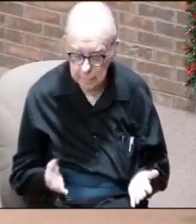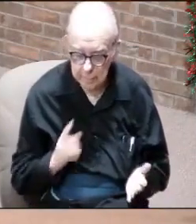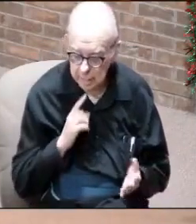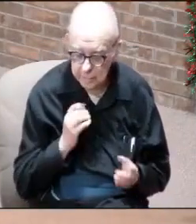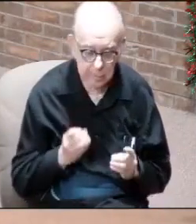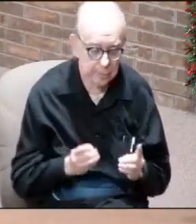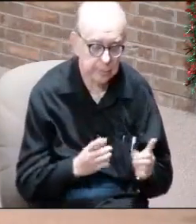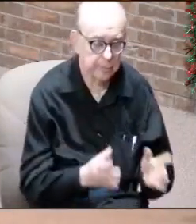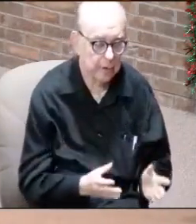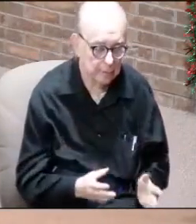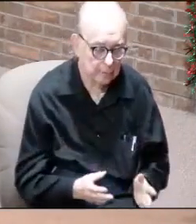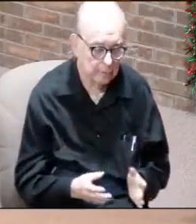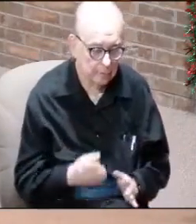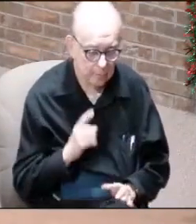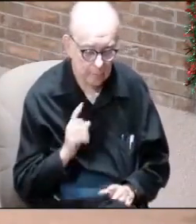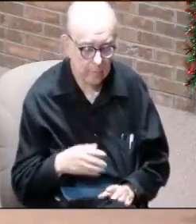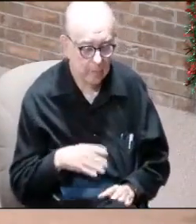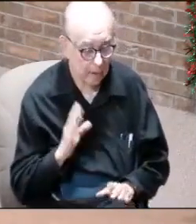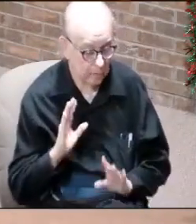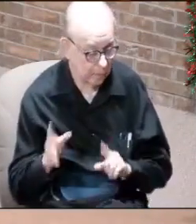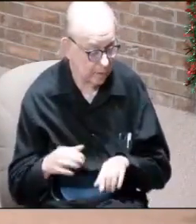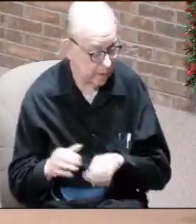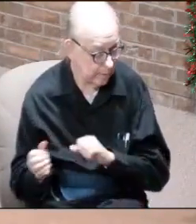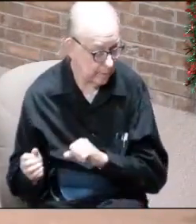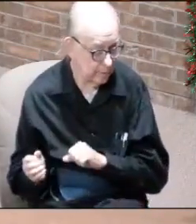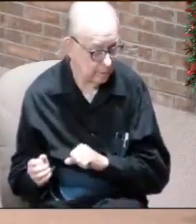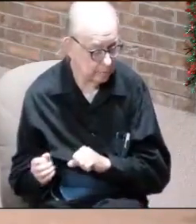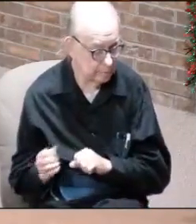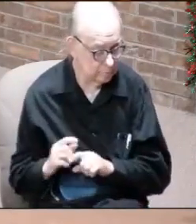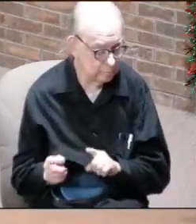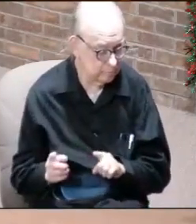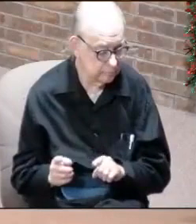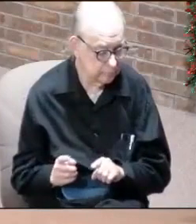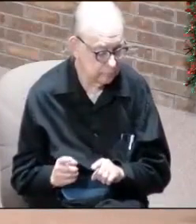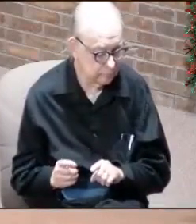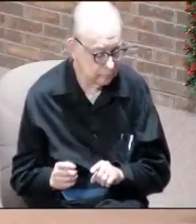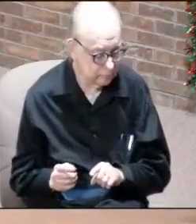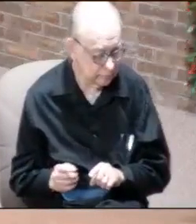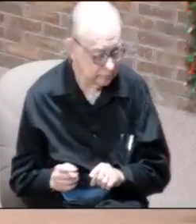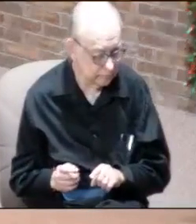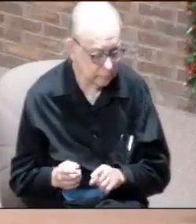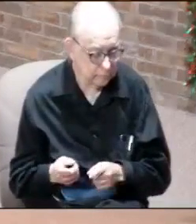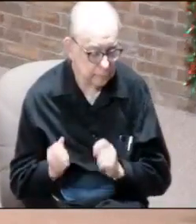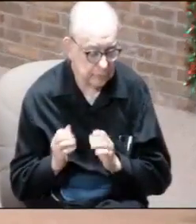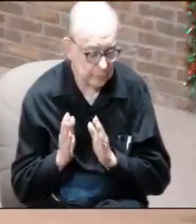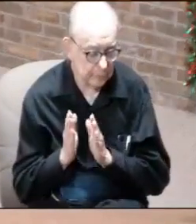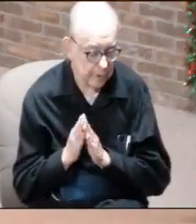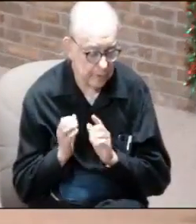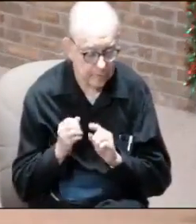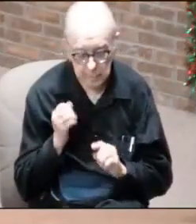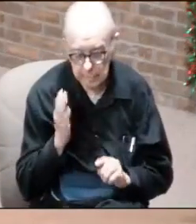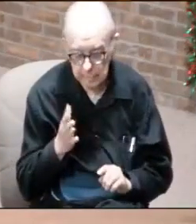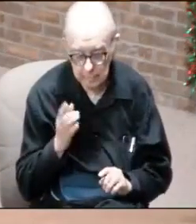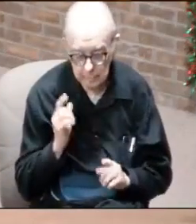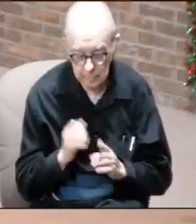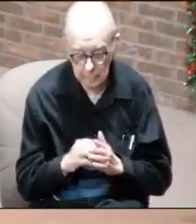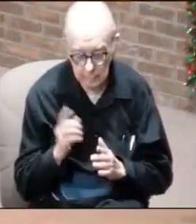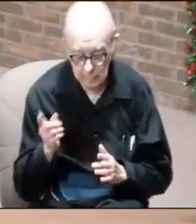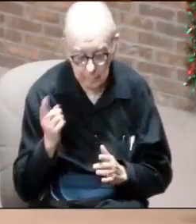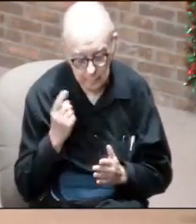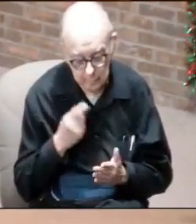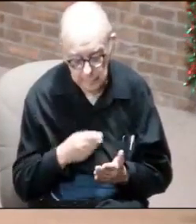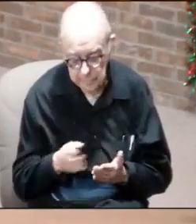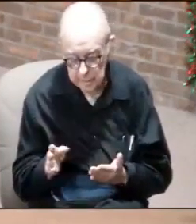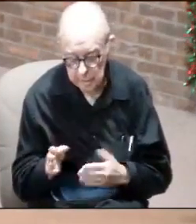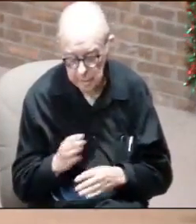disciples? He says, I'm going away. But I'm going to pray to the Father that he will send